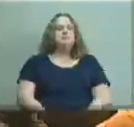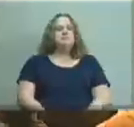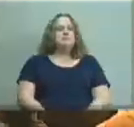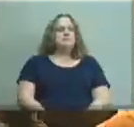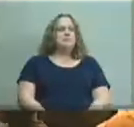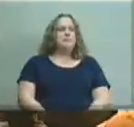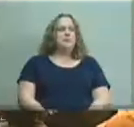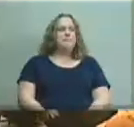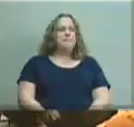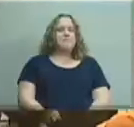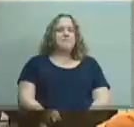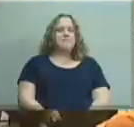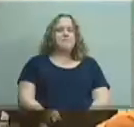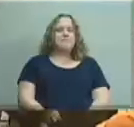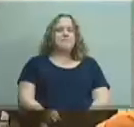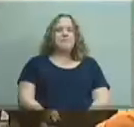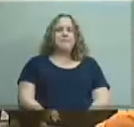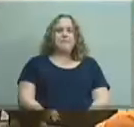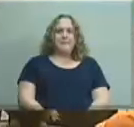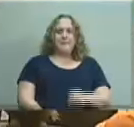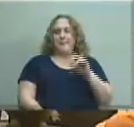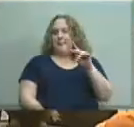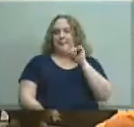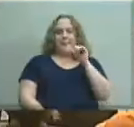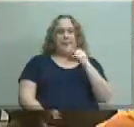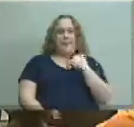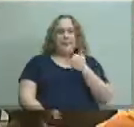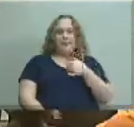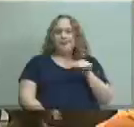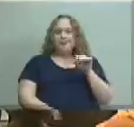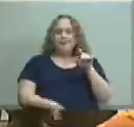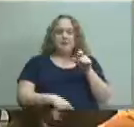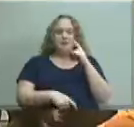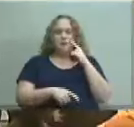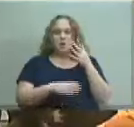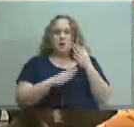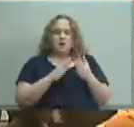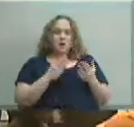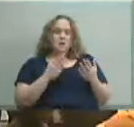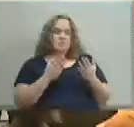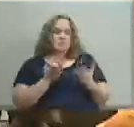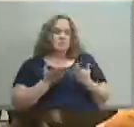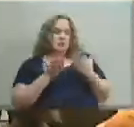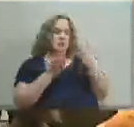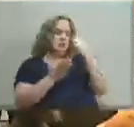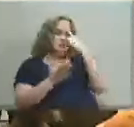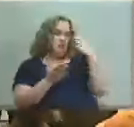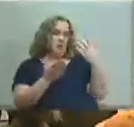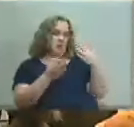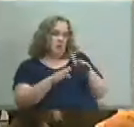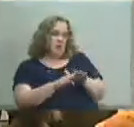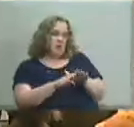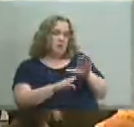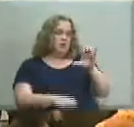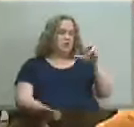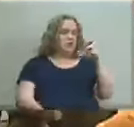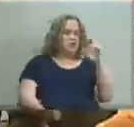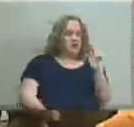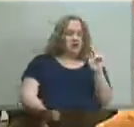there is no need for an executive session tonight so if there's a motion to adjourn chuck moves